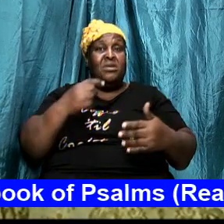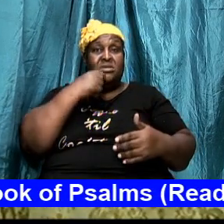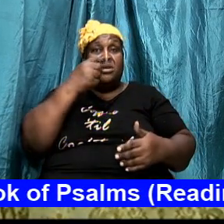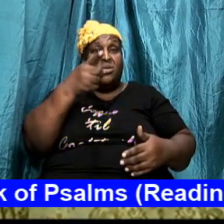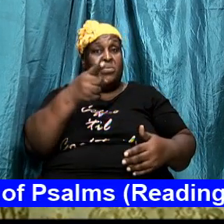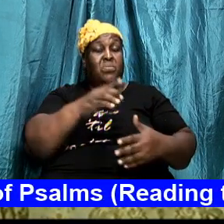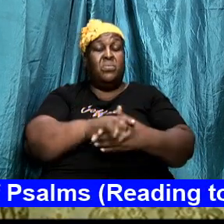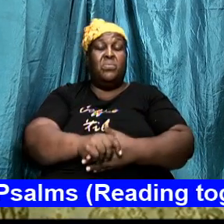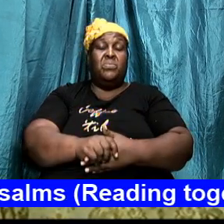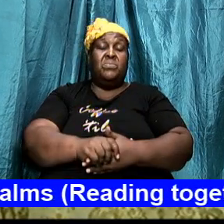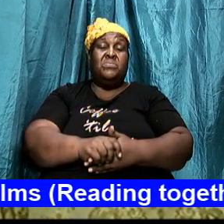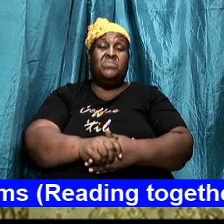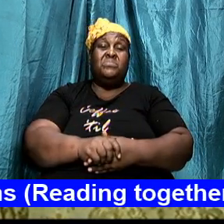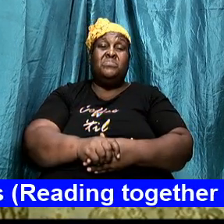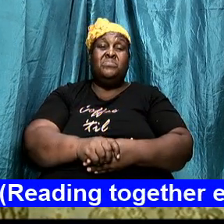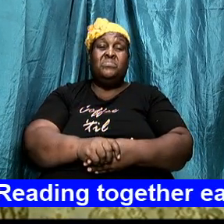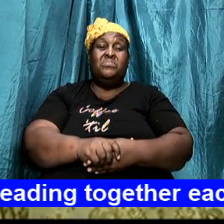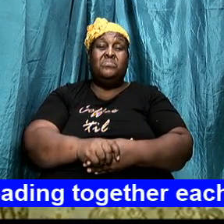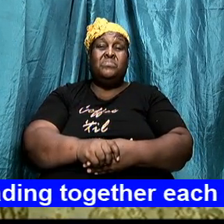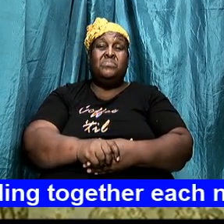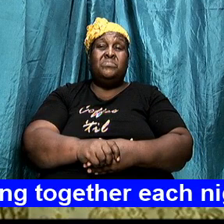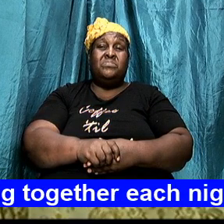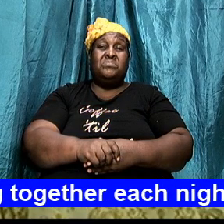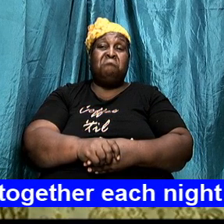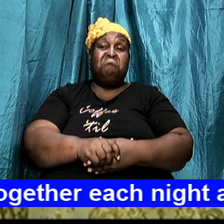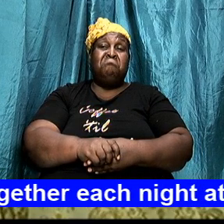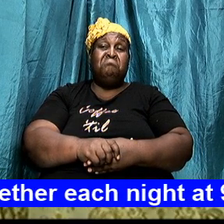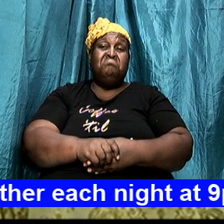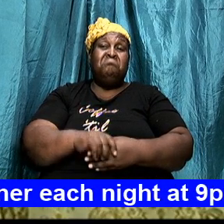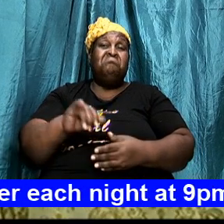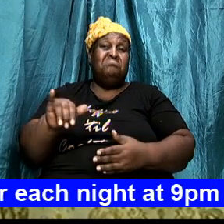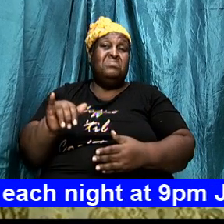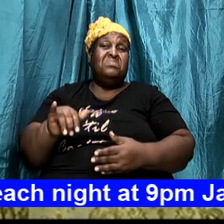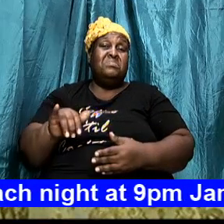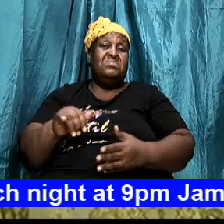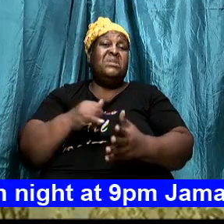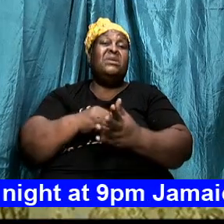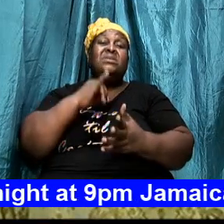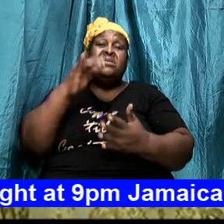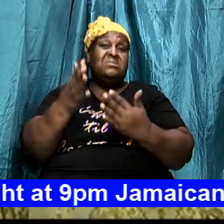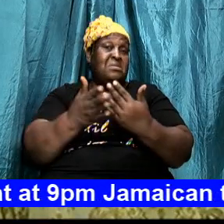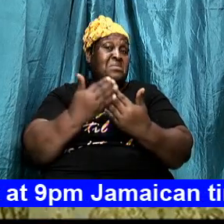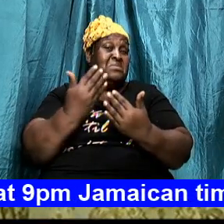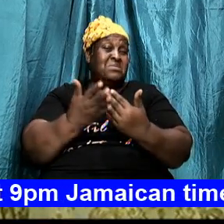I'm not going to sit here and tell you that it is easy